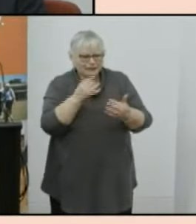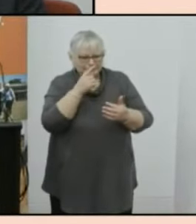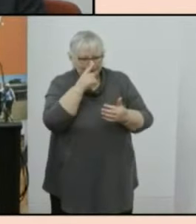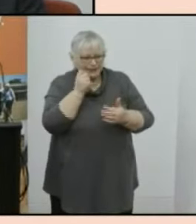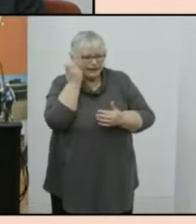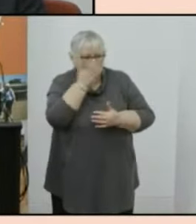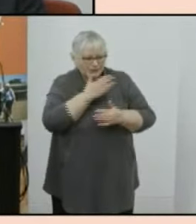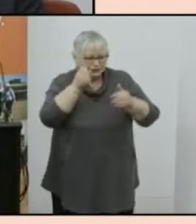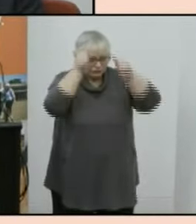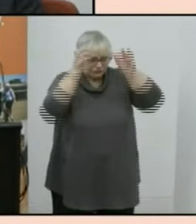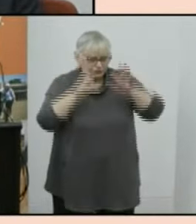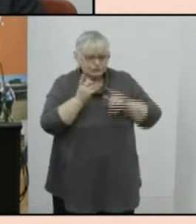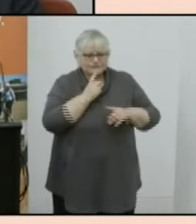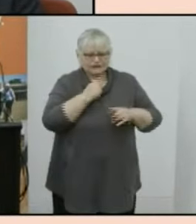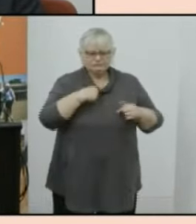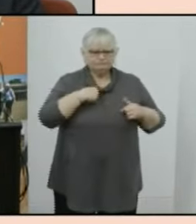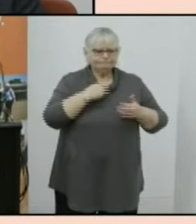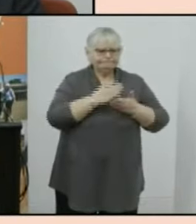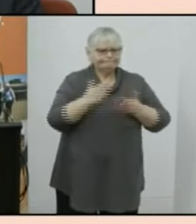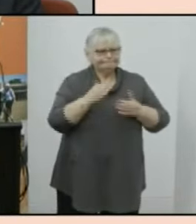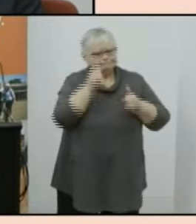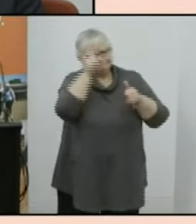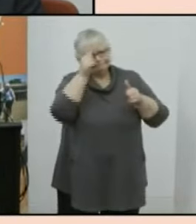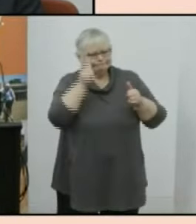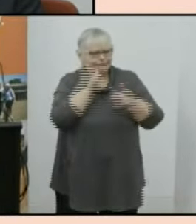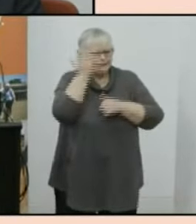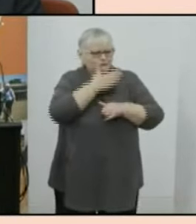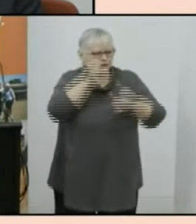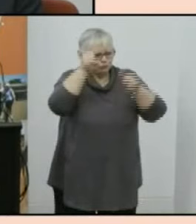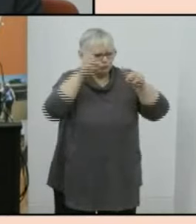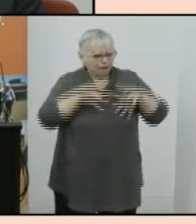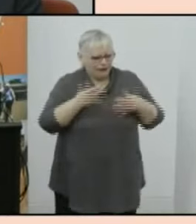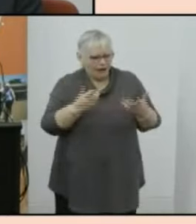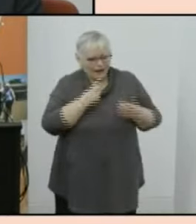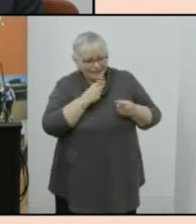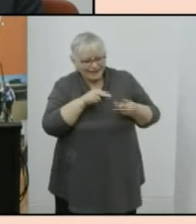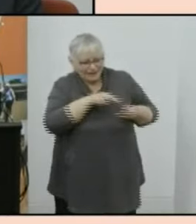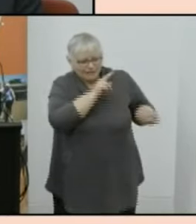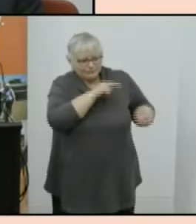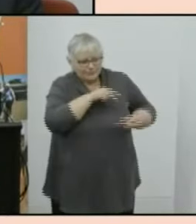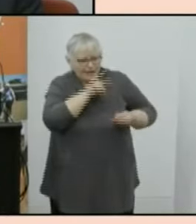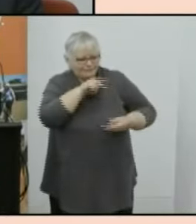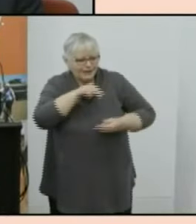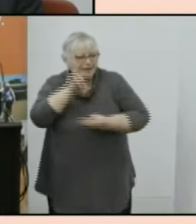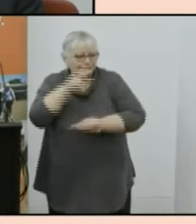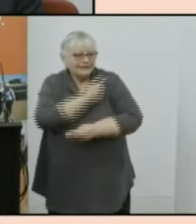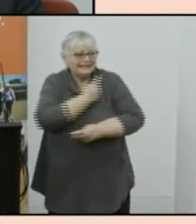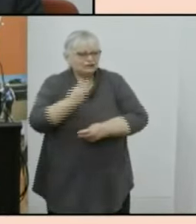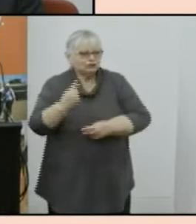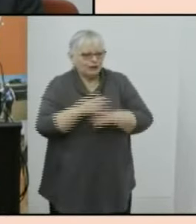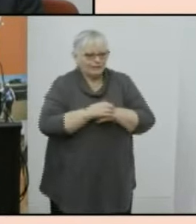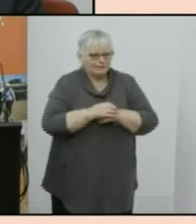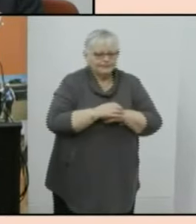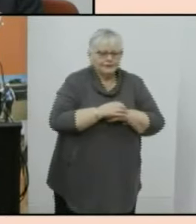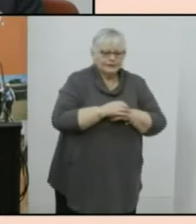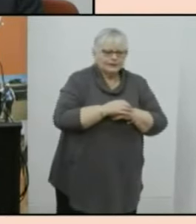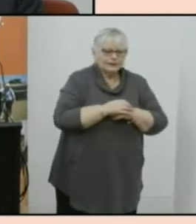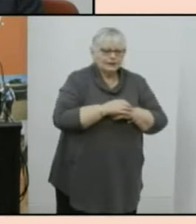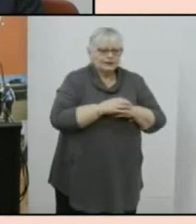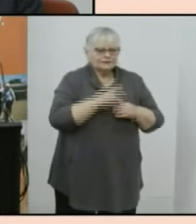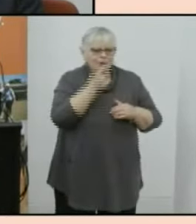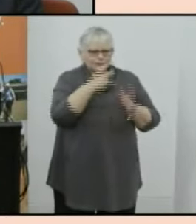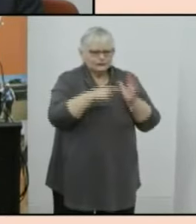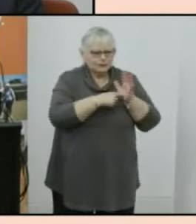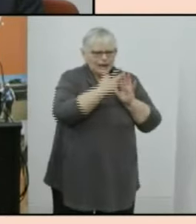Strait Islanders who are self-identifying um so um the numbers went up for so